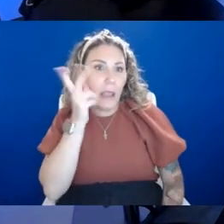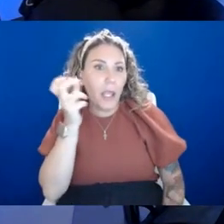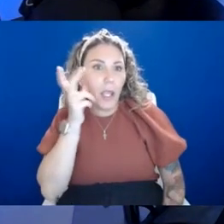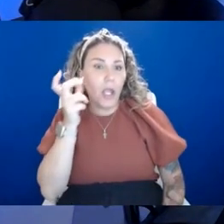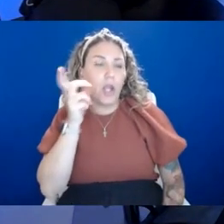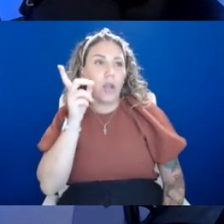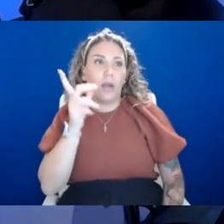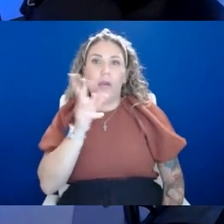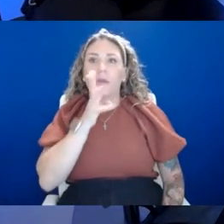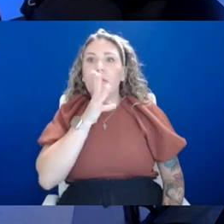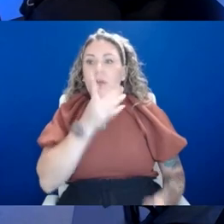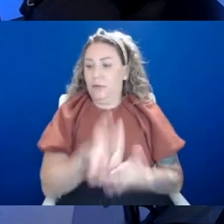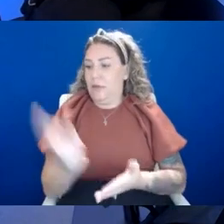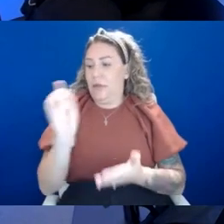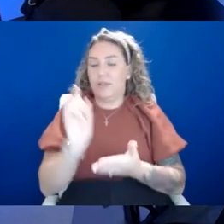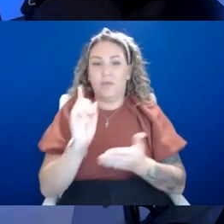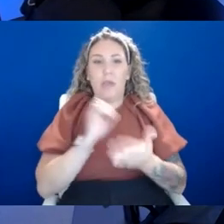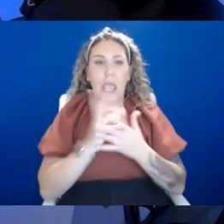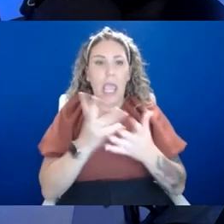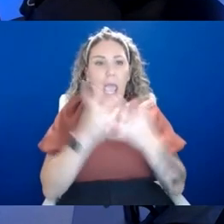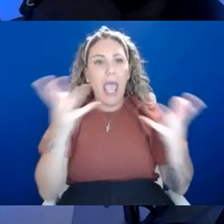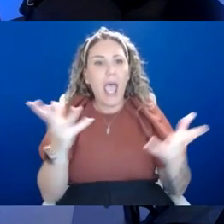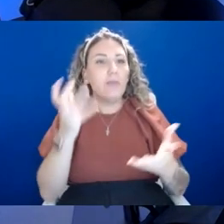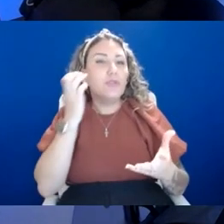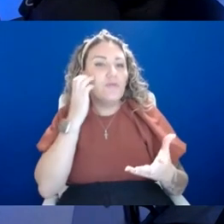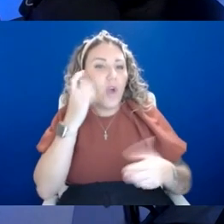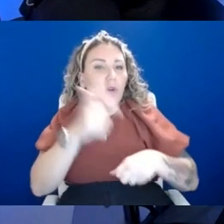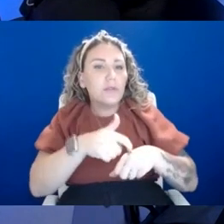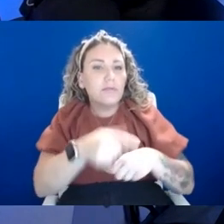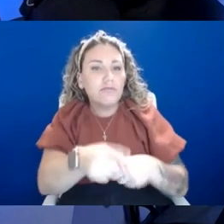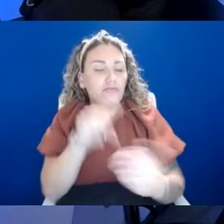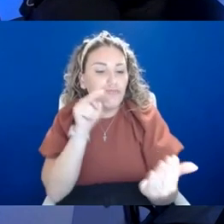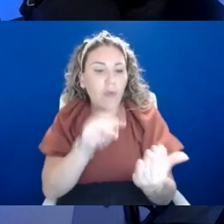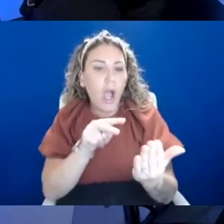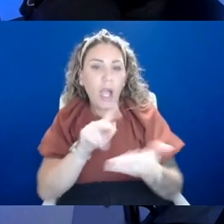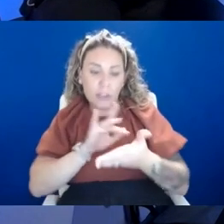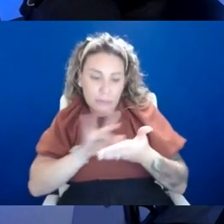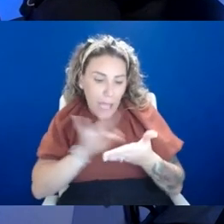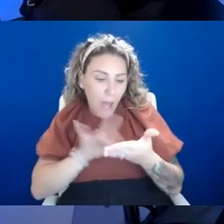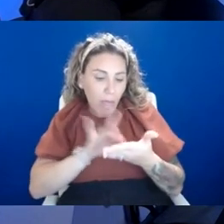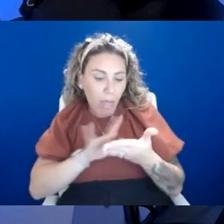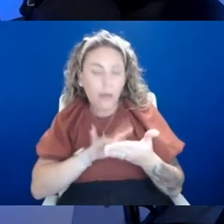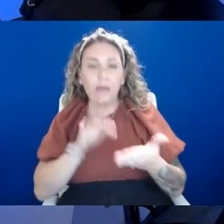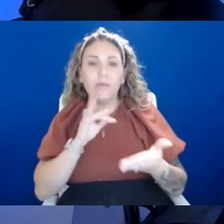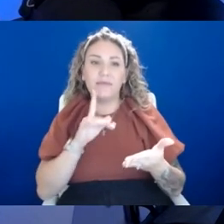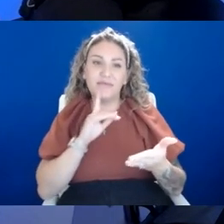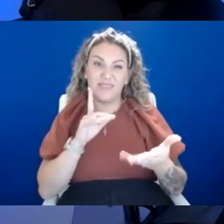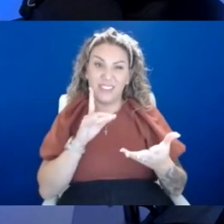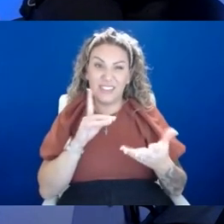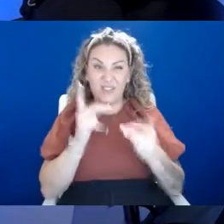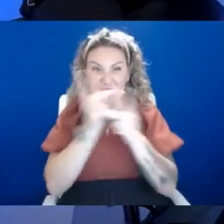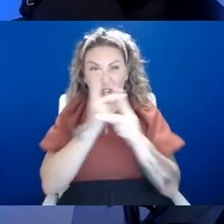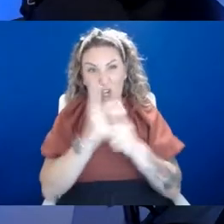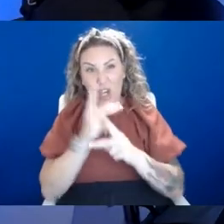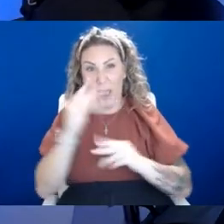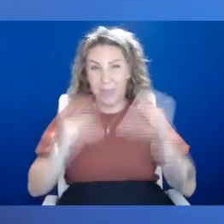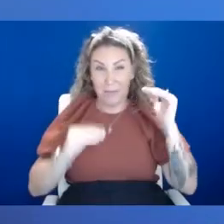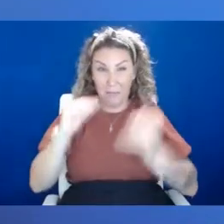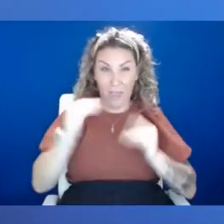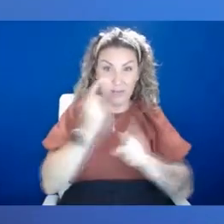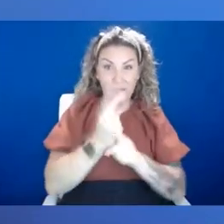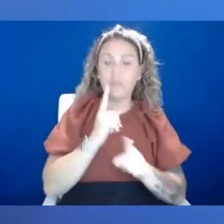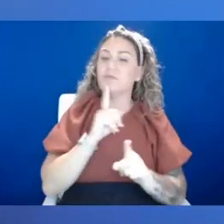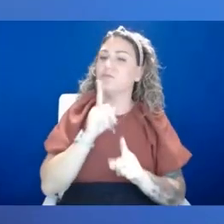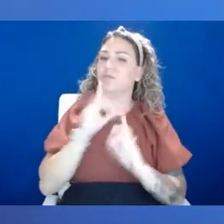and it was, that was one of the questions. How much phone time are you getting? How much screen time? So it's, it's again, fighting that magic balance, right? Yeah. It's really challenging to,